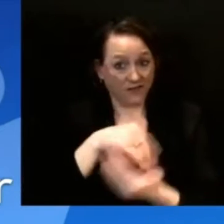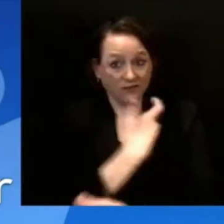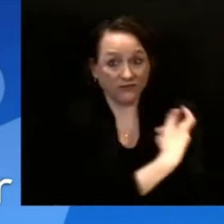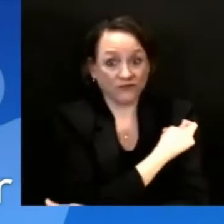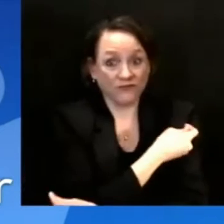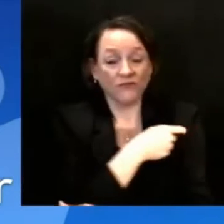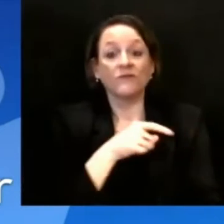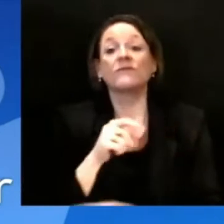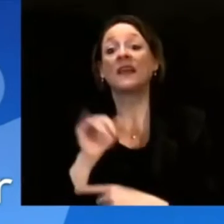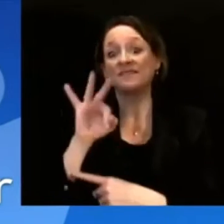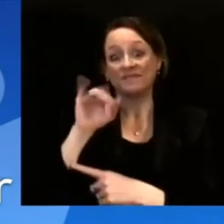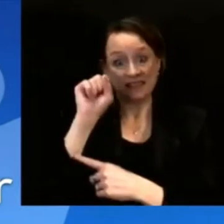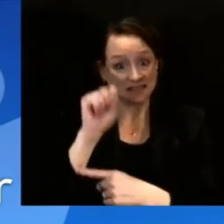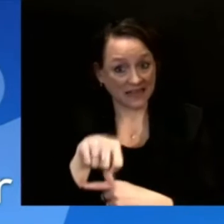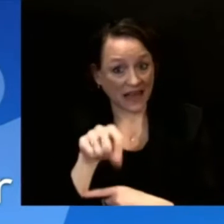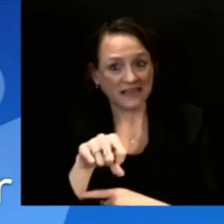for you?